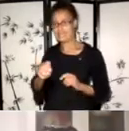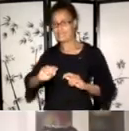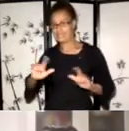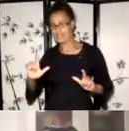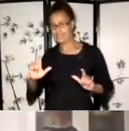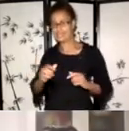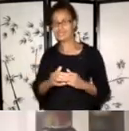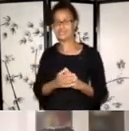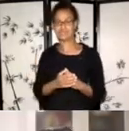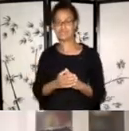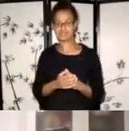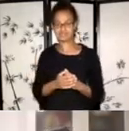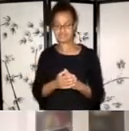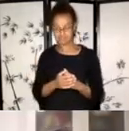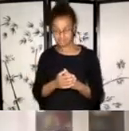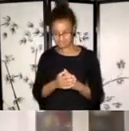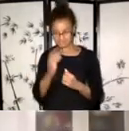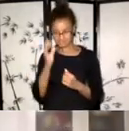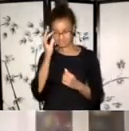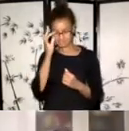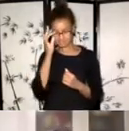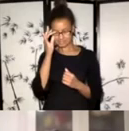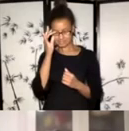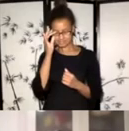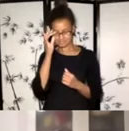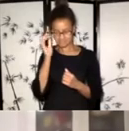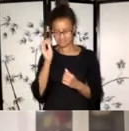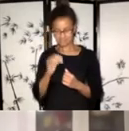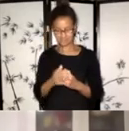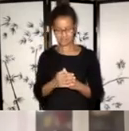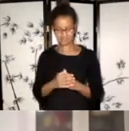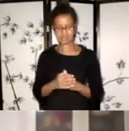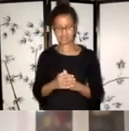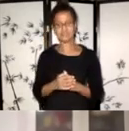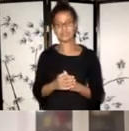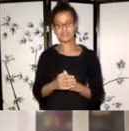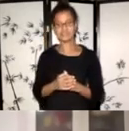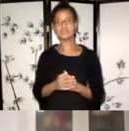all right. So, uh, like I said, welcome.